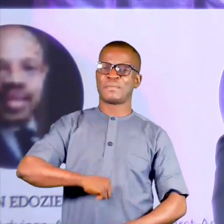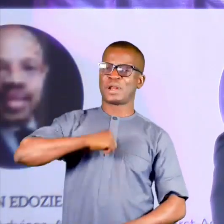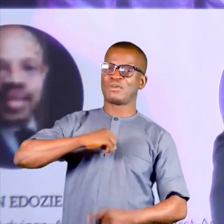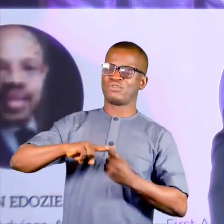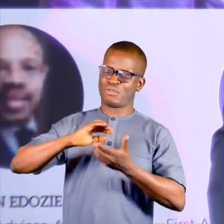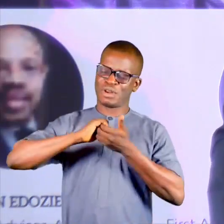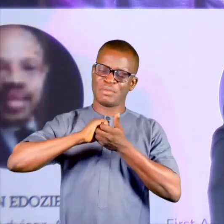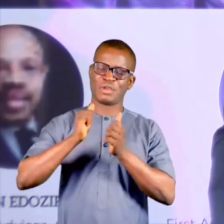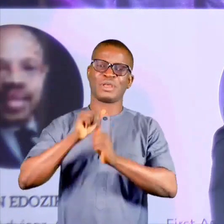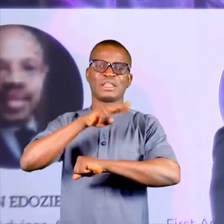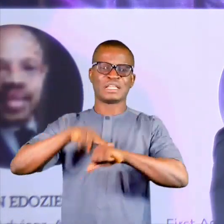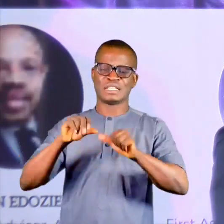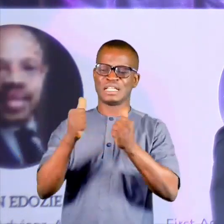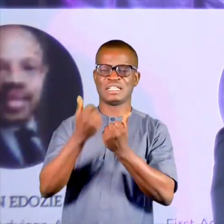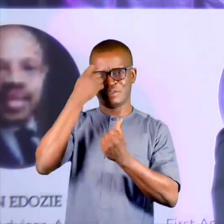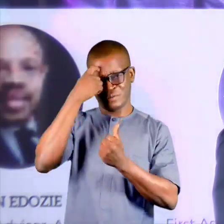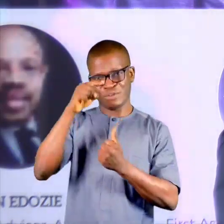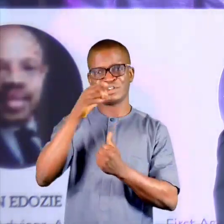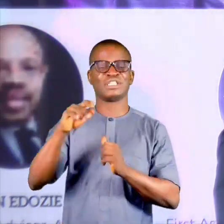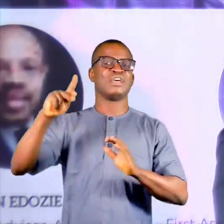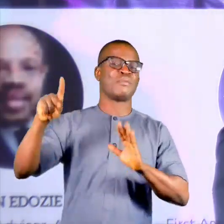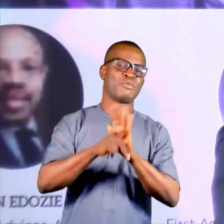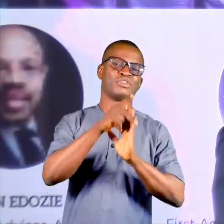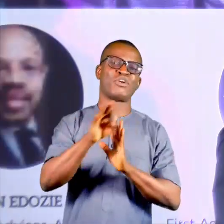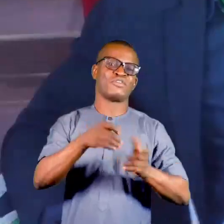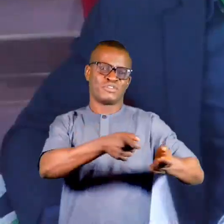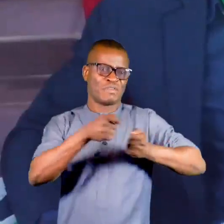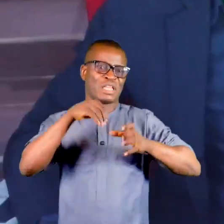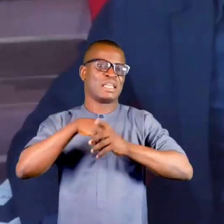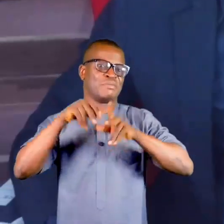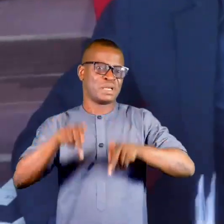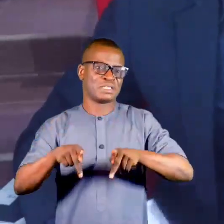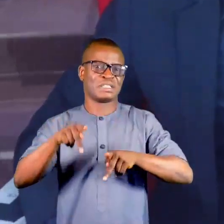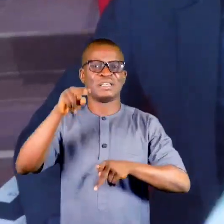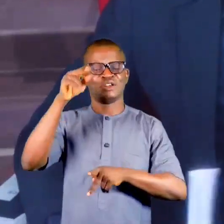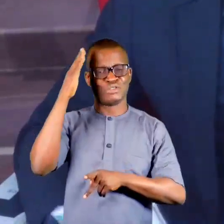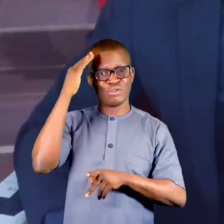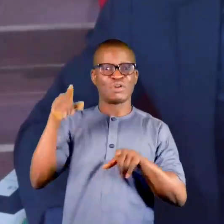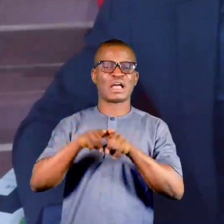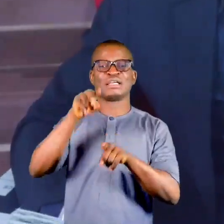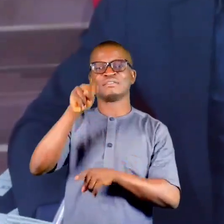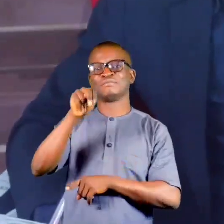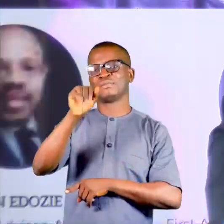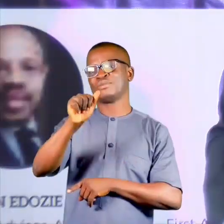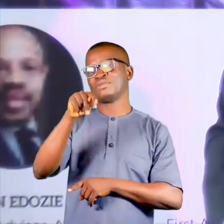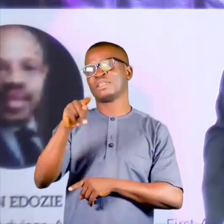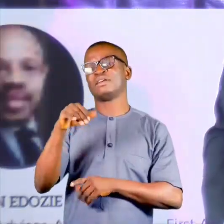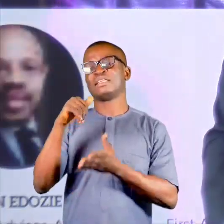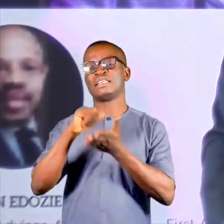to collaborate with the National Agency for the Prohibition of Trafficking in Persons, known as NAPTIP,